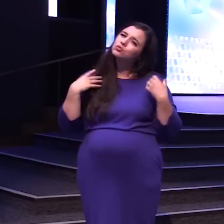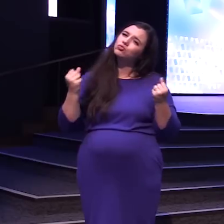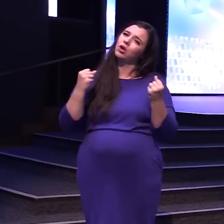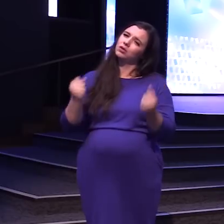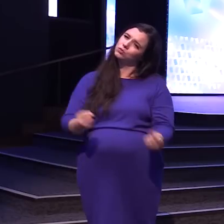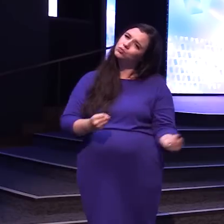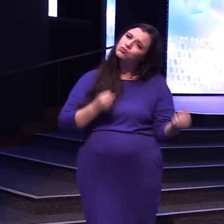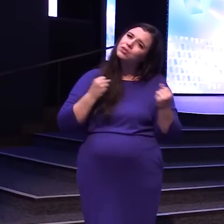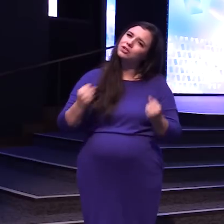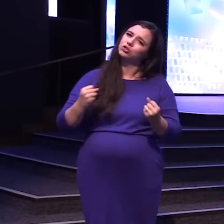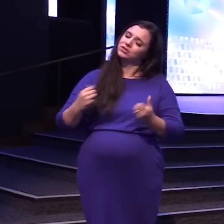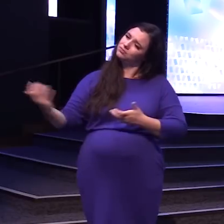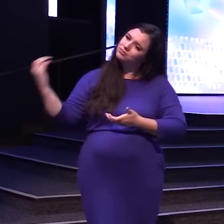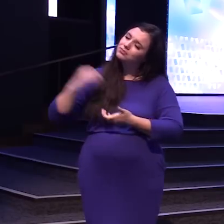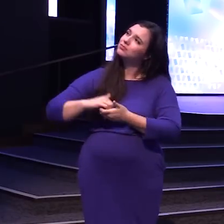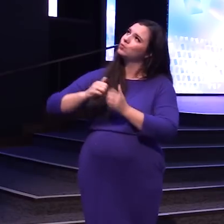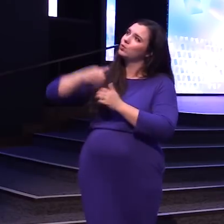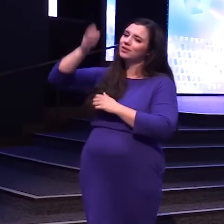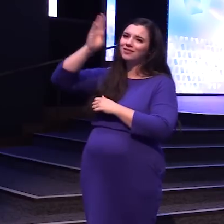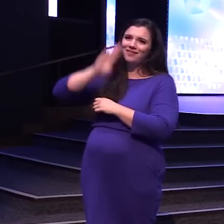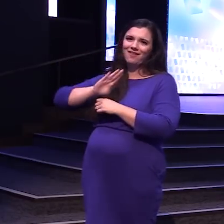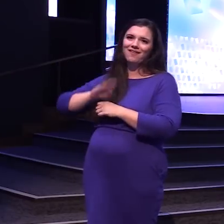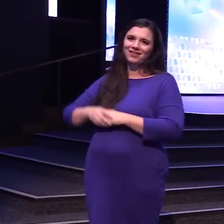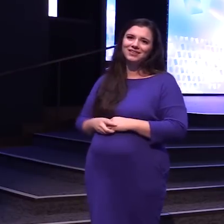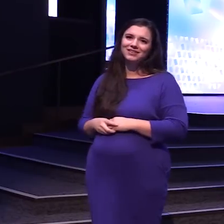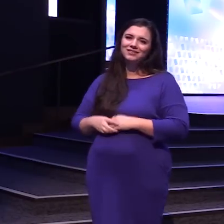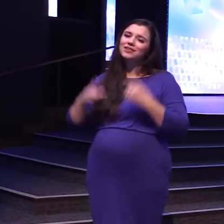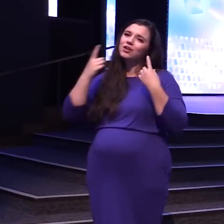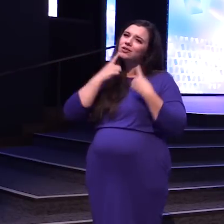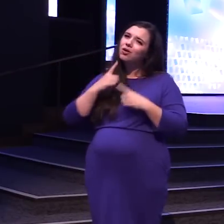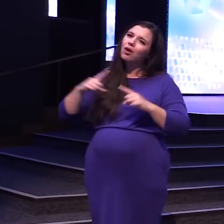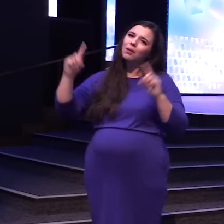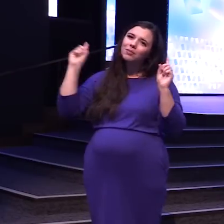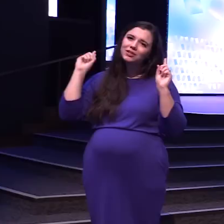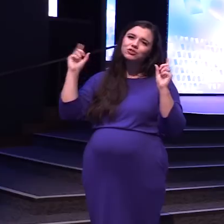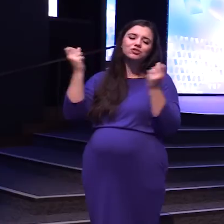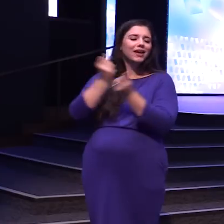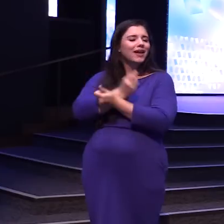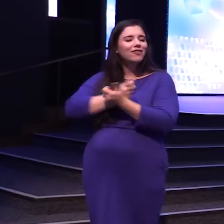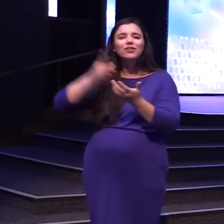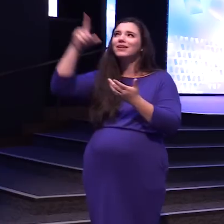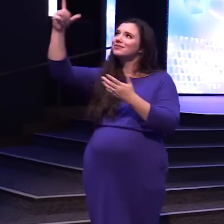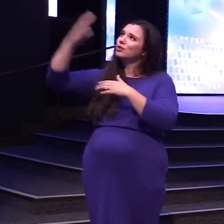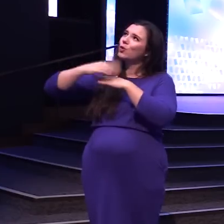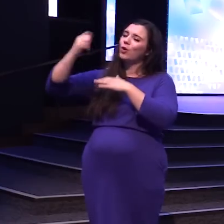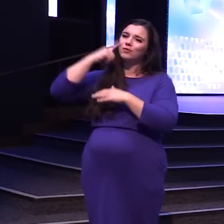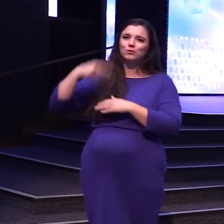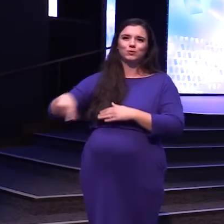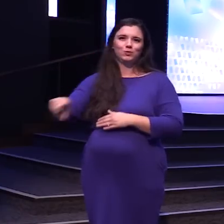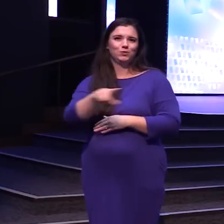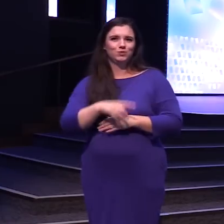Courageous To partner With God To accomplish Everything He's called You to